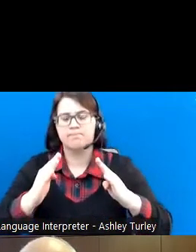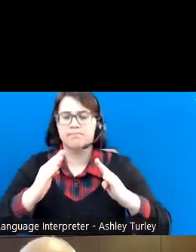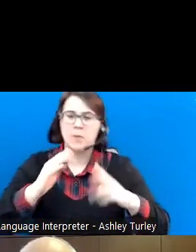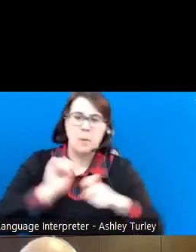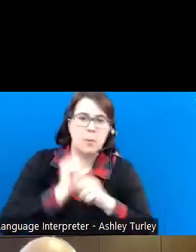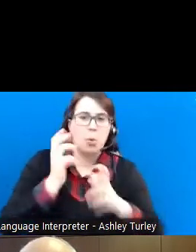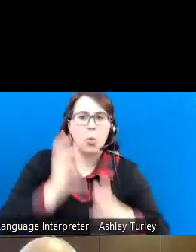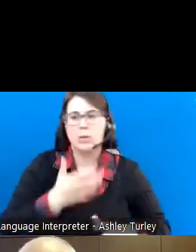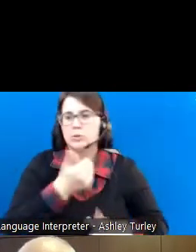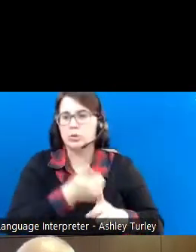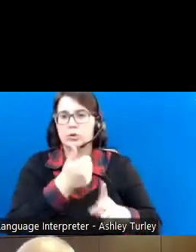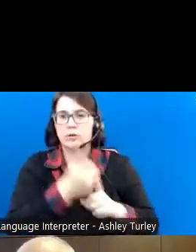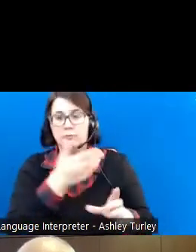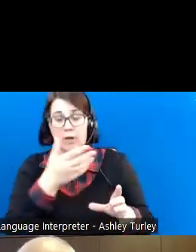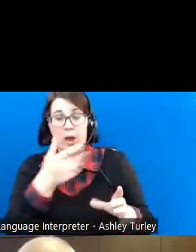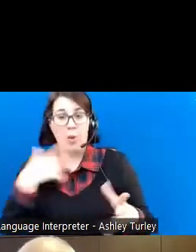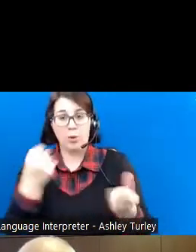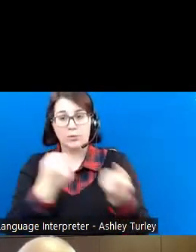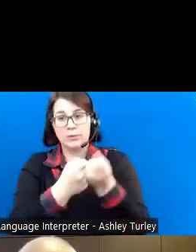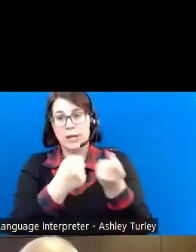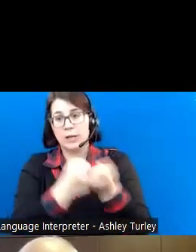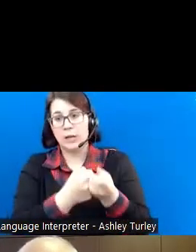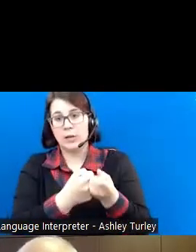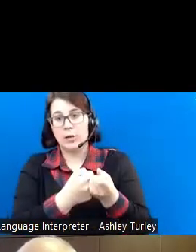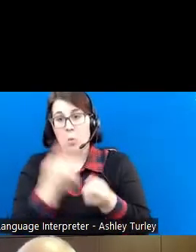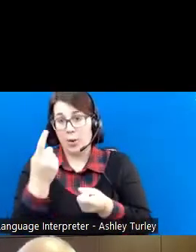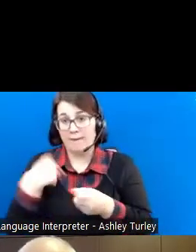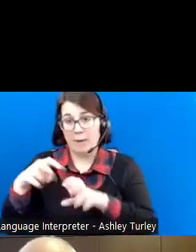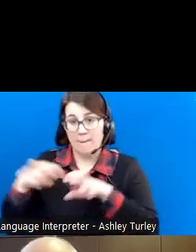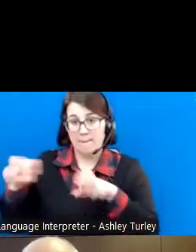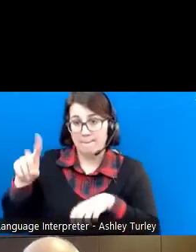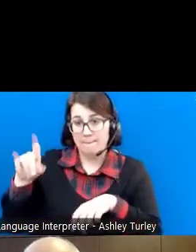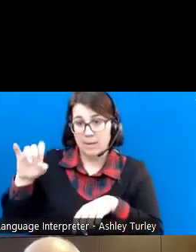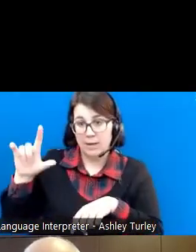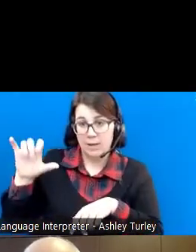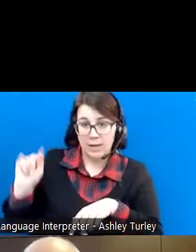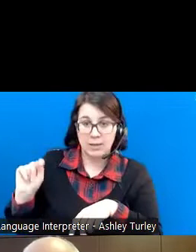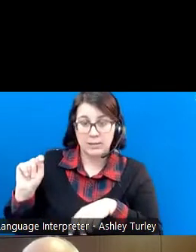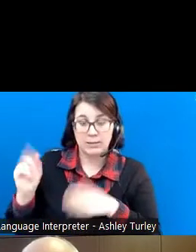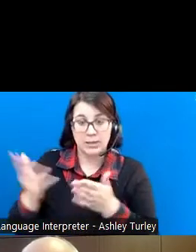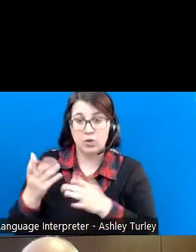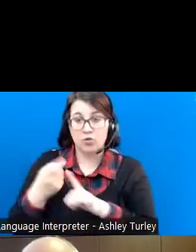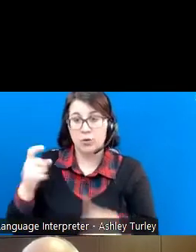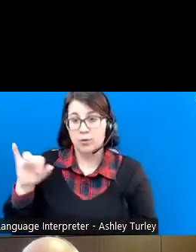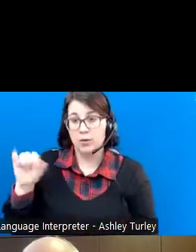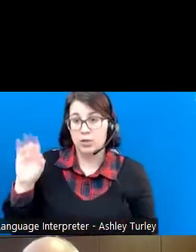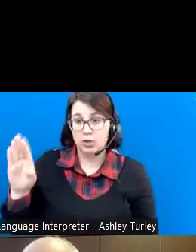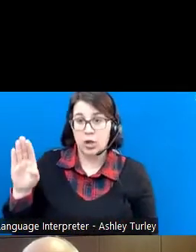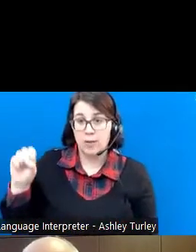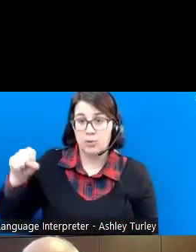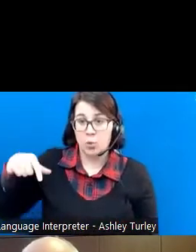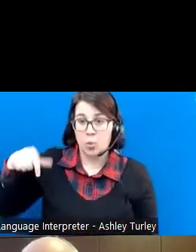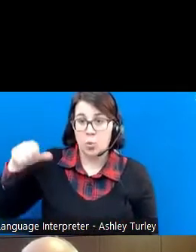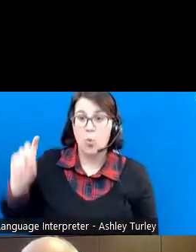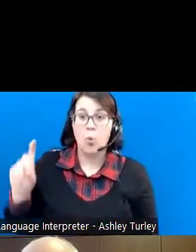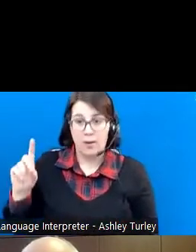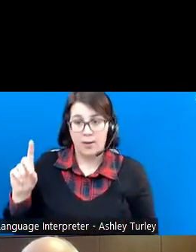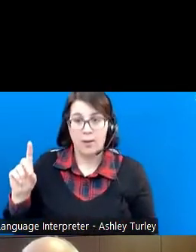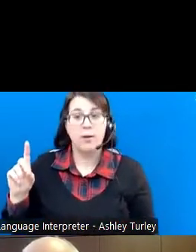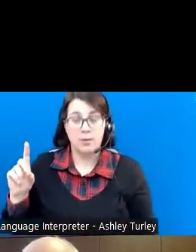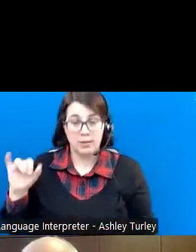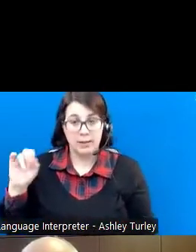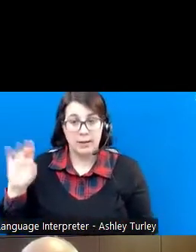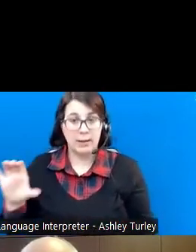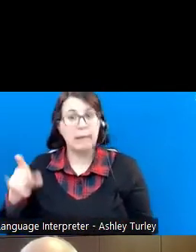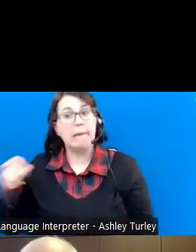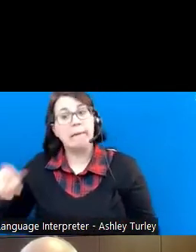I want to do a shout out to one of the panelists from Job Squad Incorporated who helped facilitate and